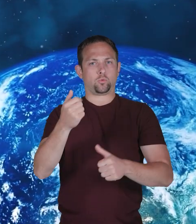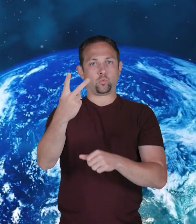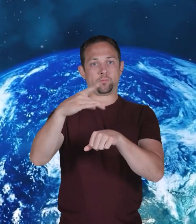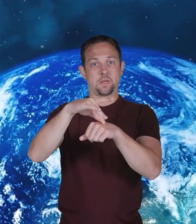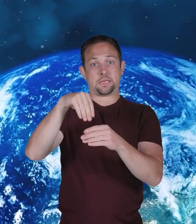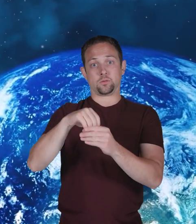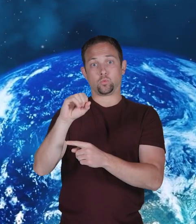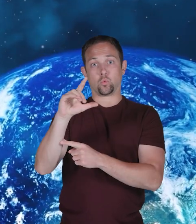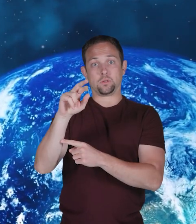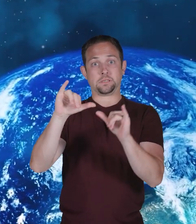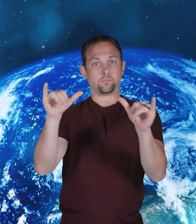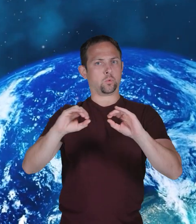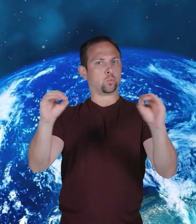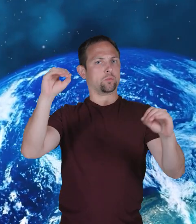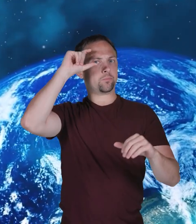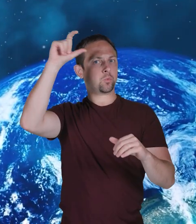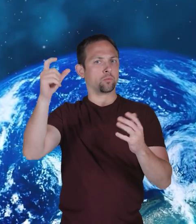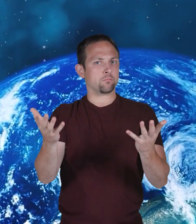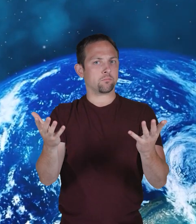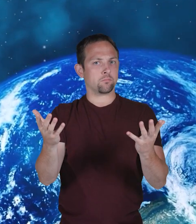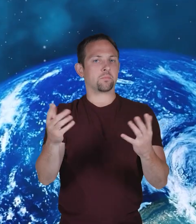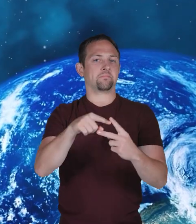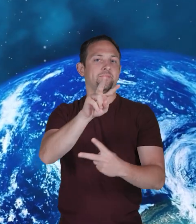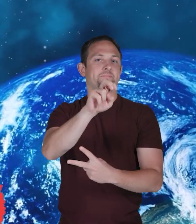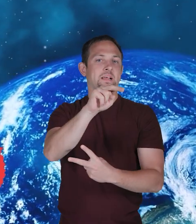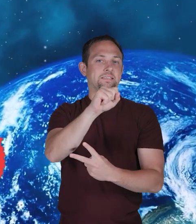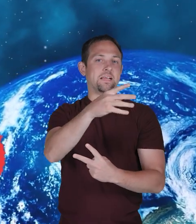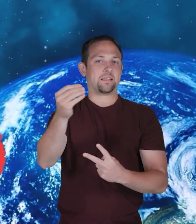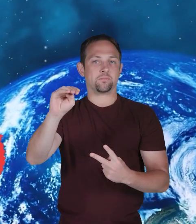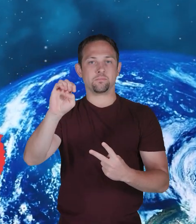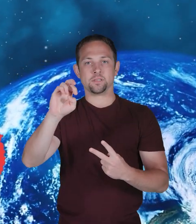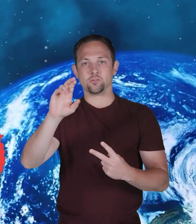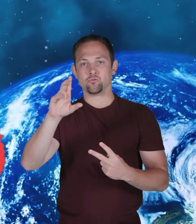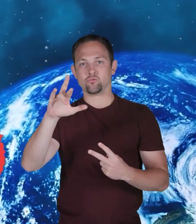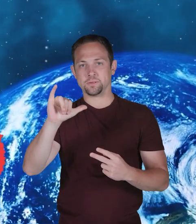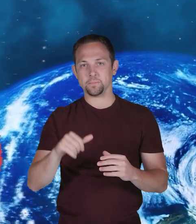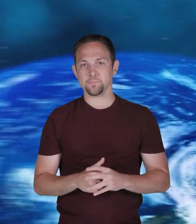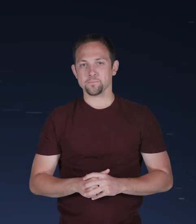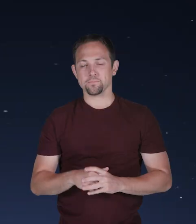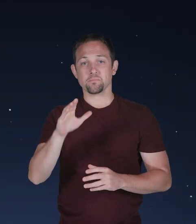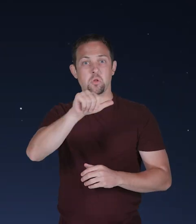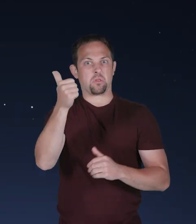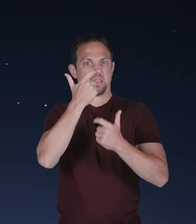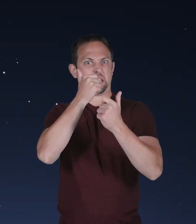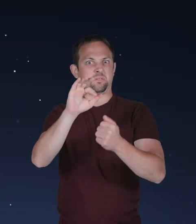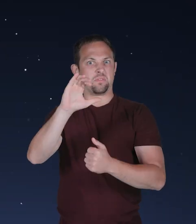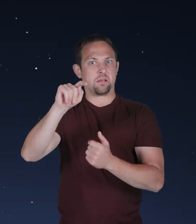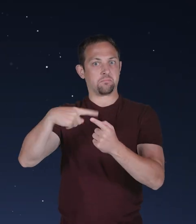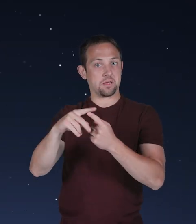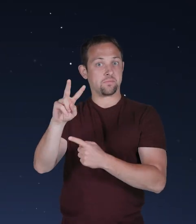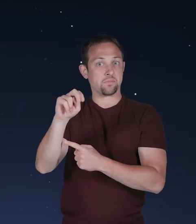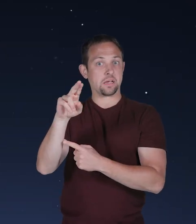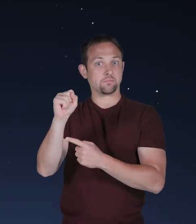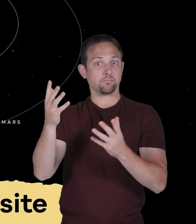Which two planets in the solar system have no moon? Venus and Mercury. Another interesting